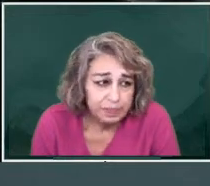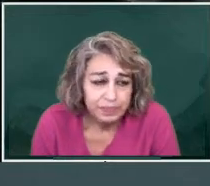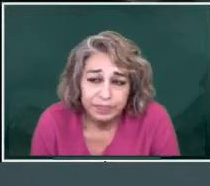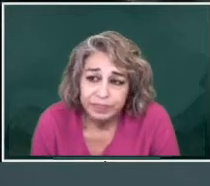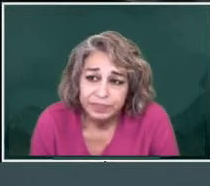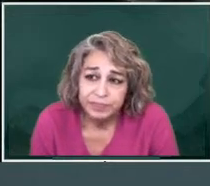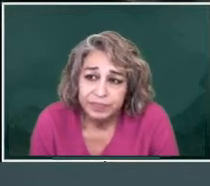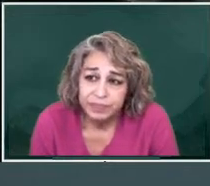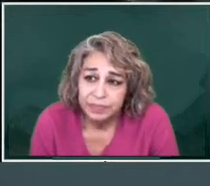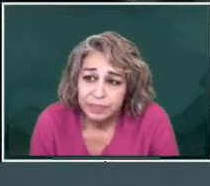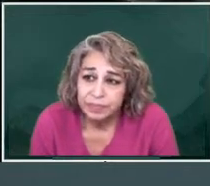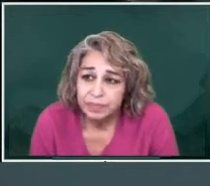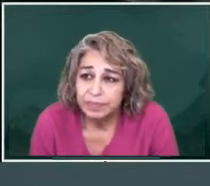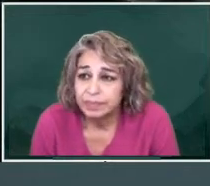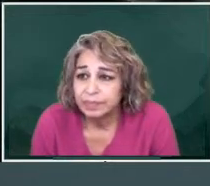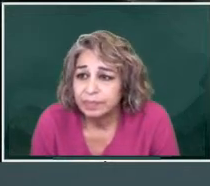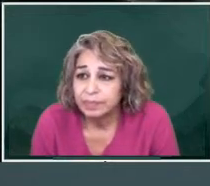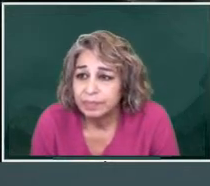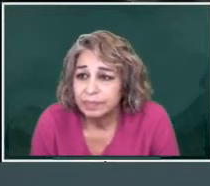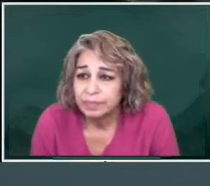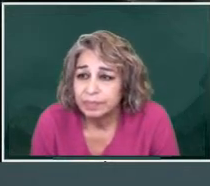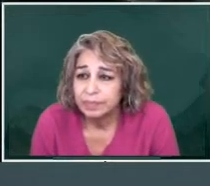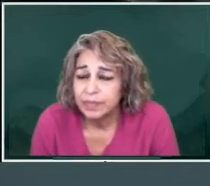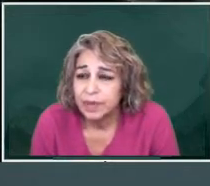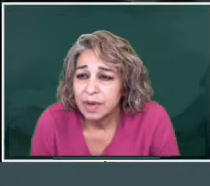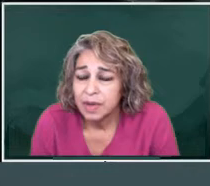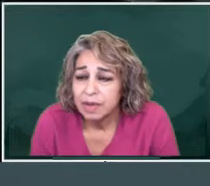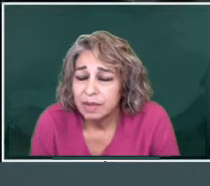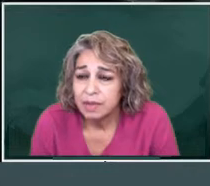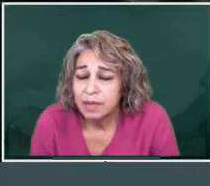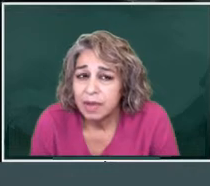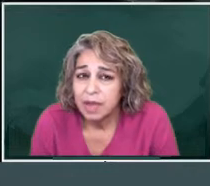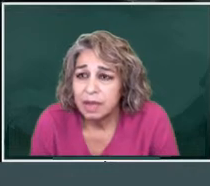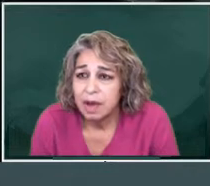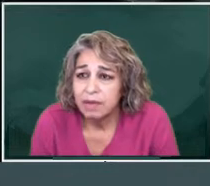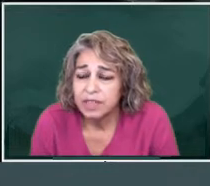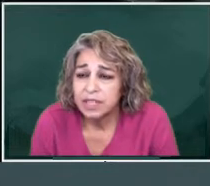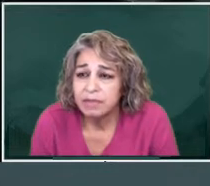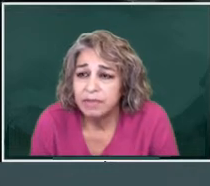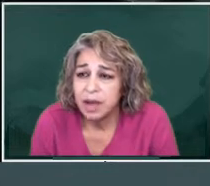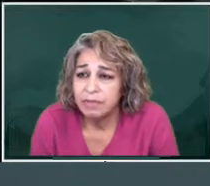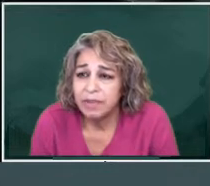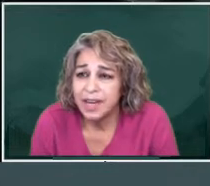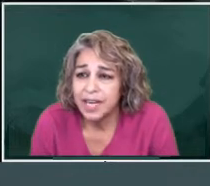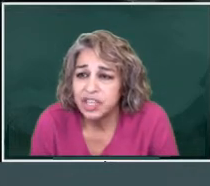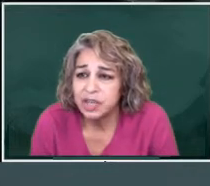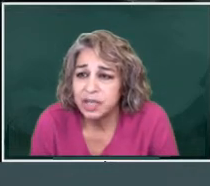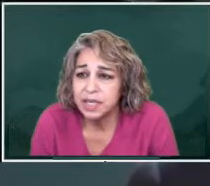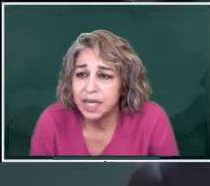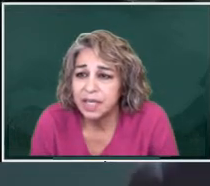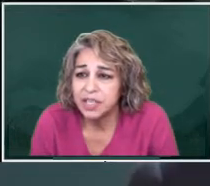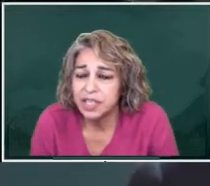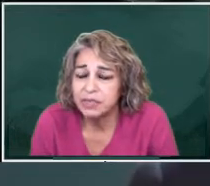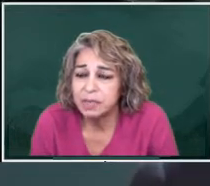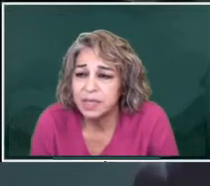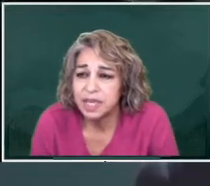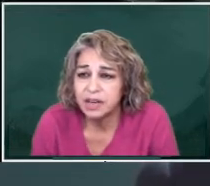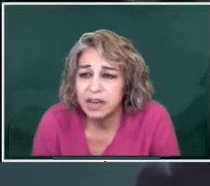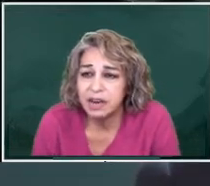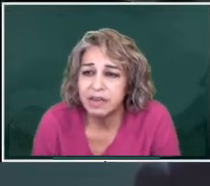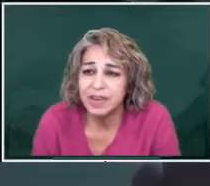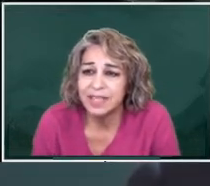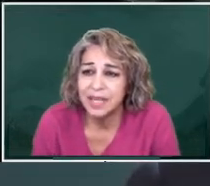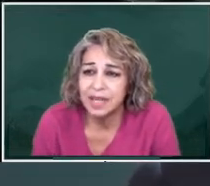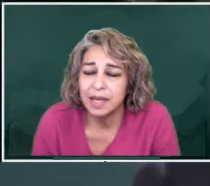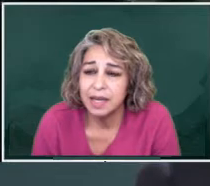Office of Financial Intelligence from the